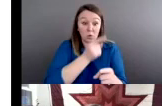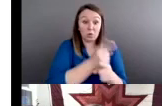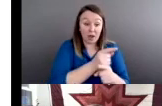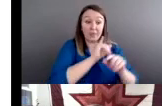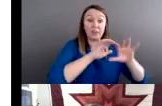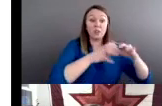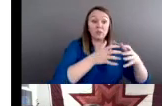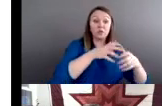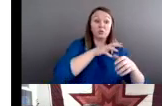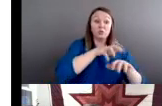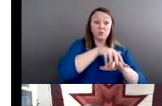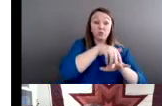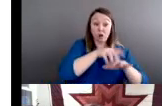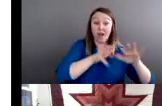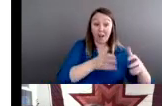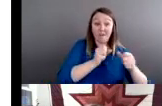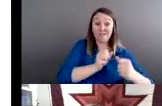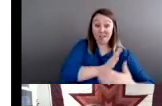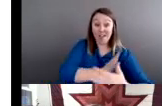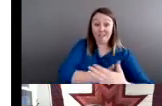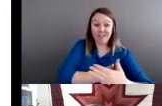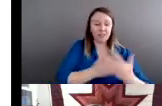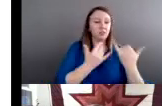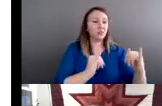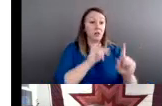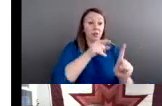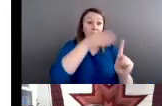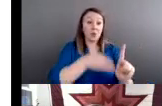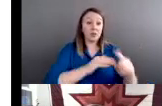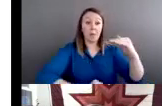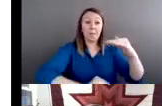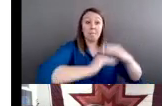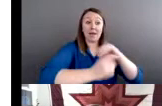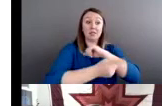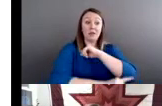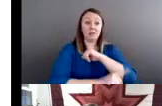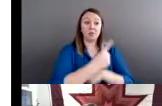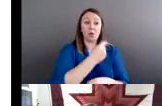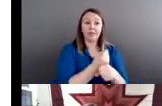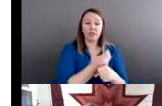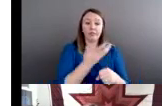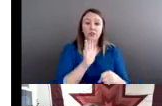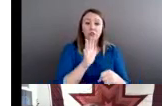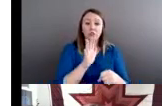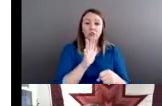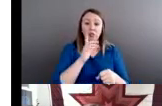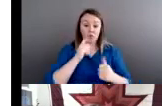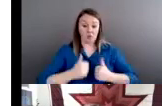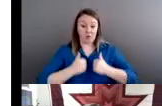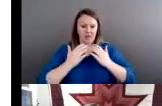the maximum penalty is one year. For many survivors, this does not feel safe.